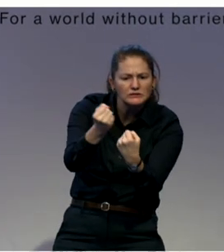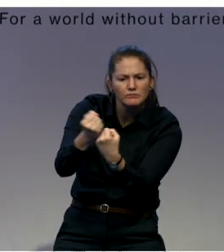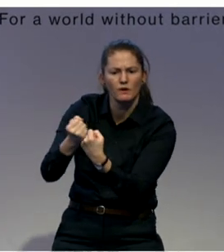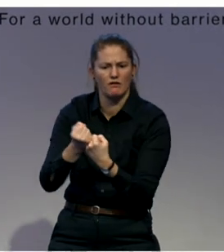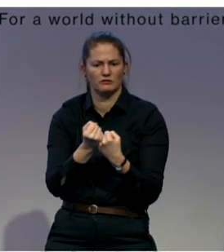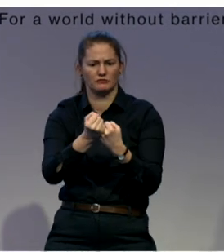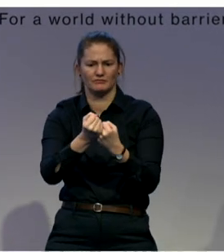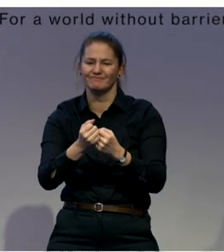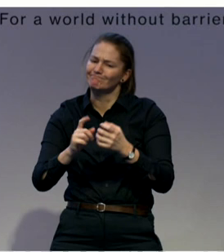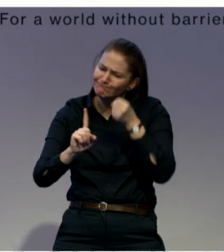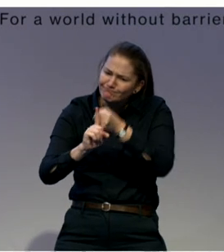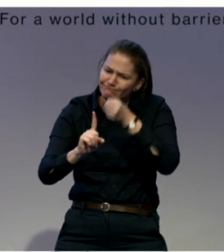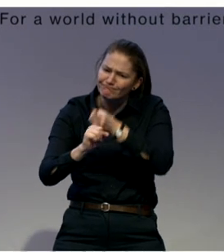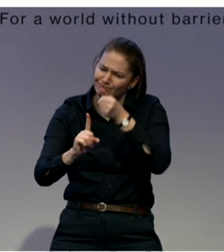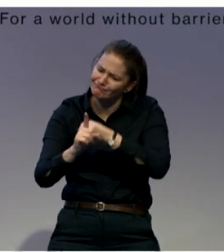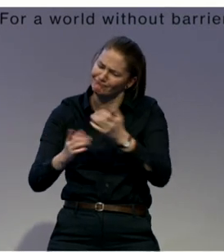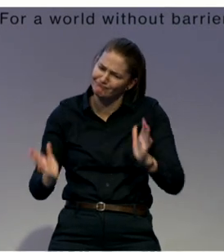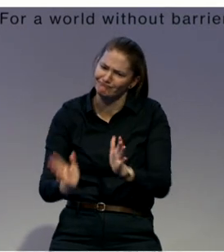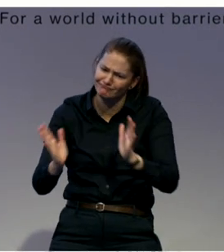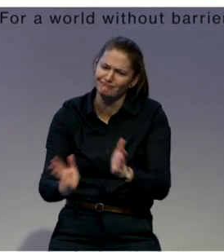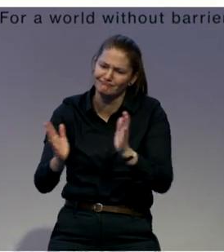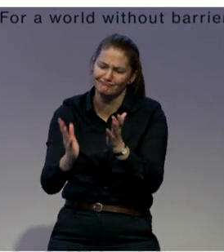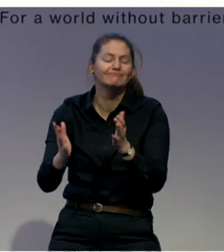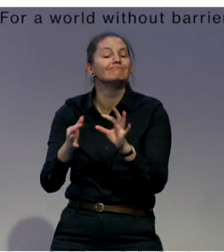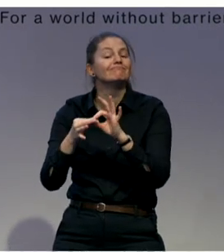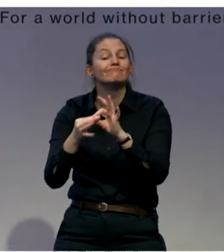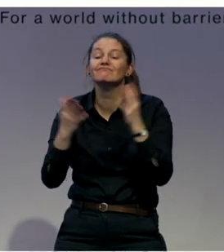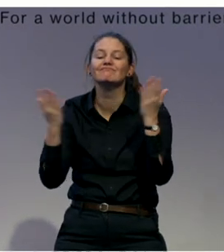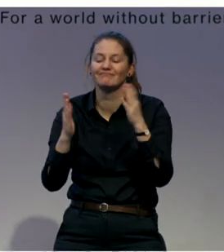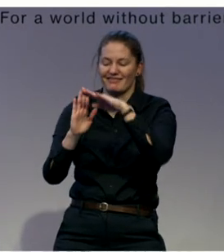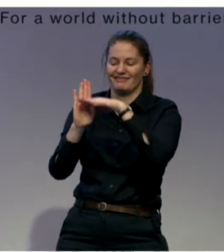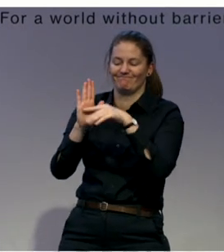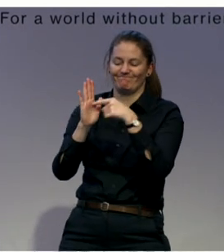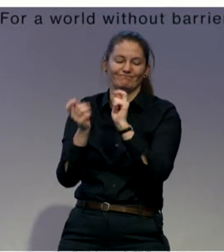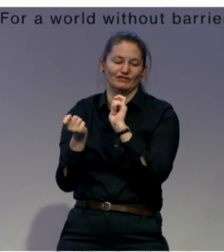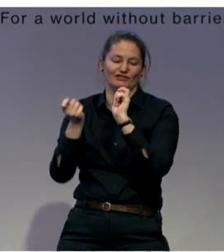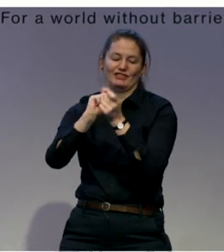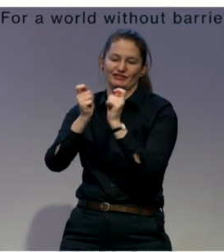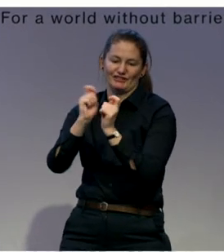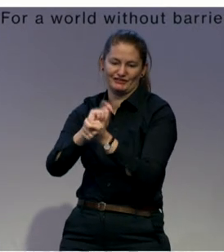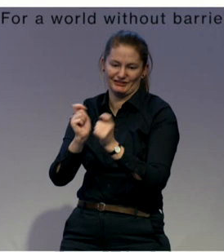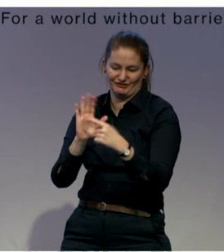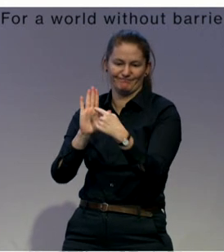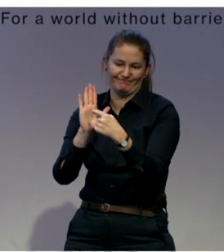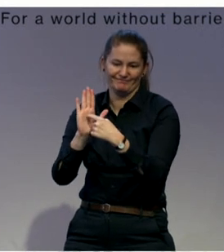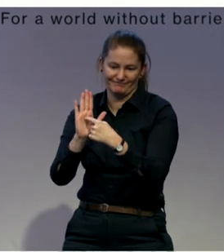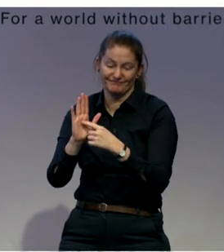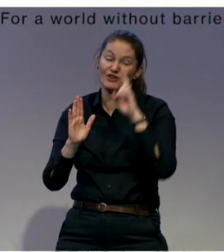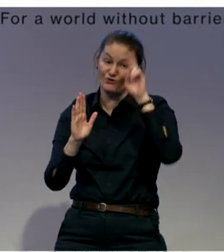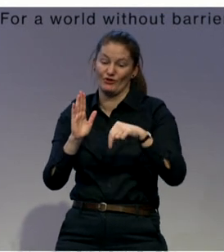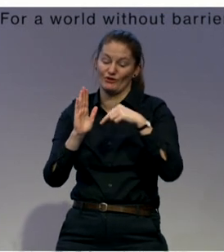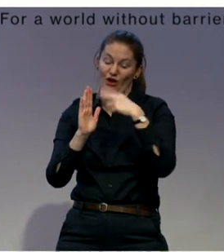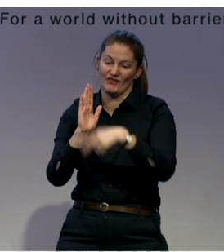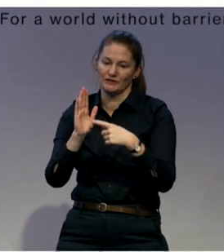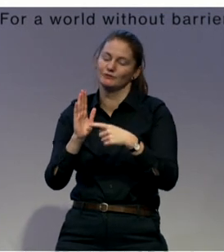framework in line with CRPD and raise awareness. What are the impacts